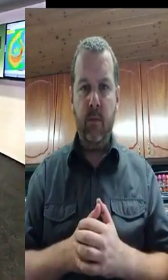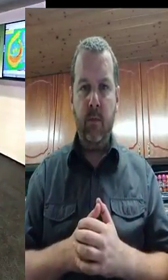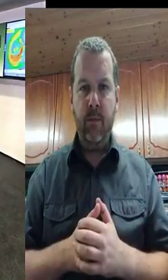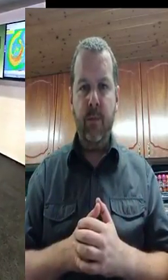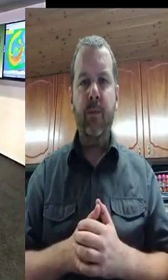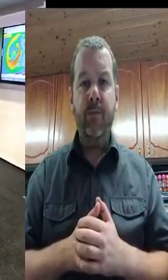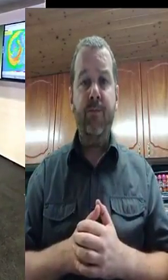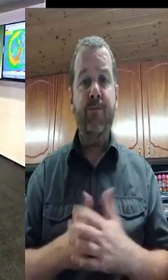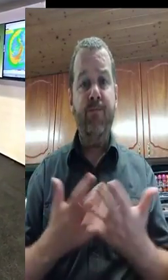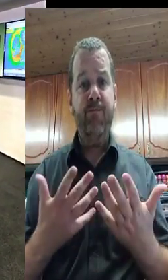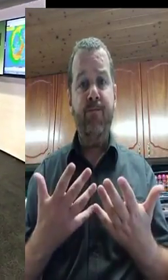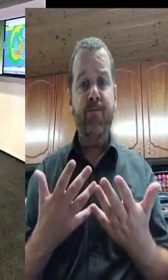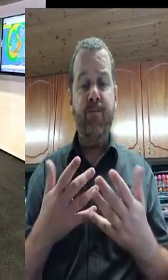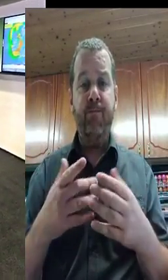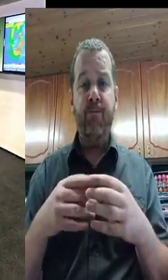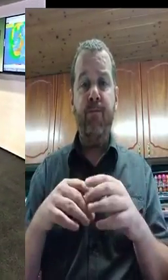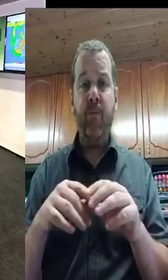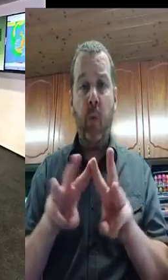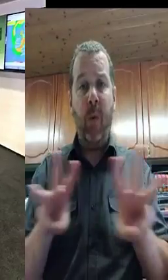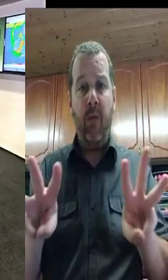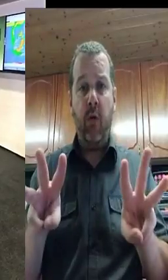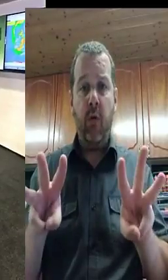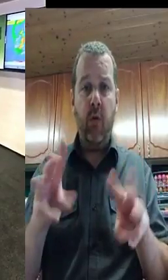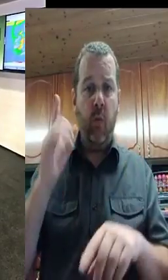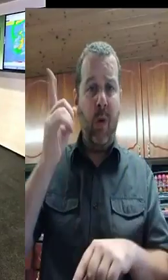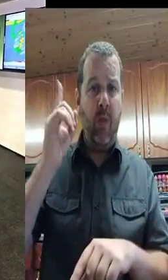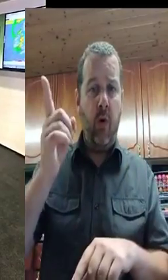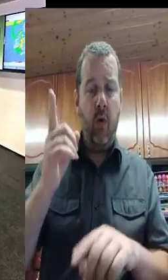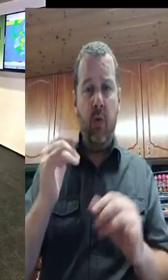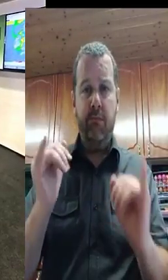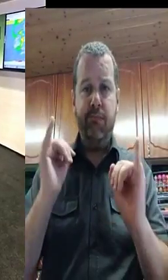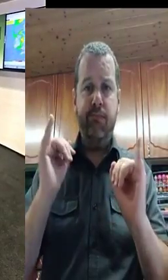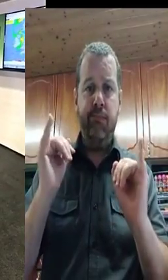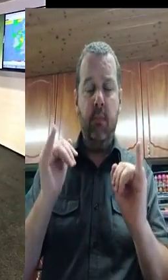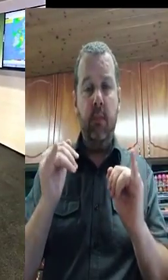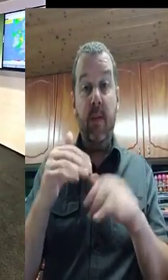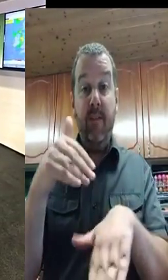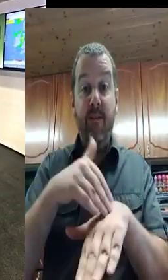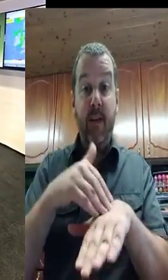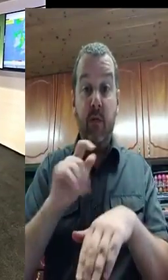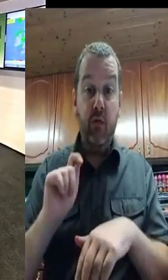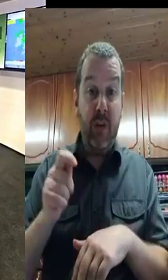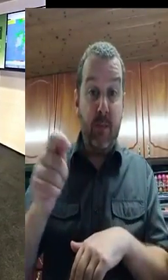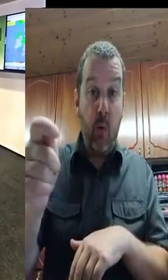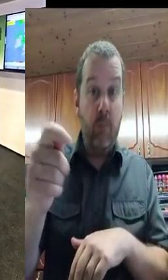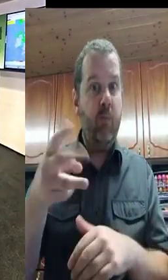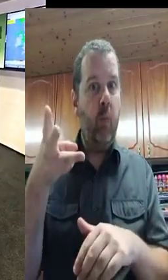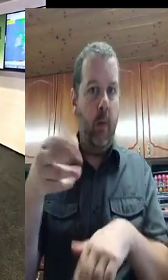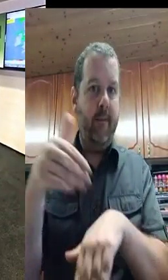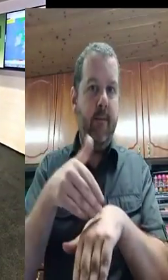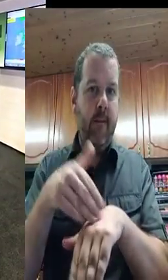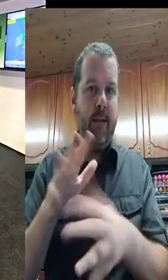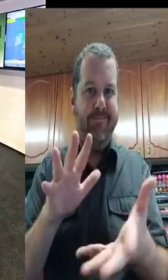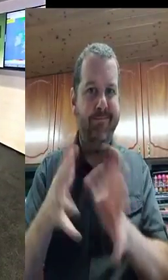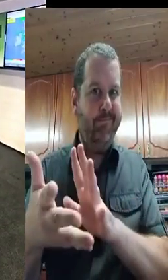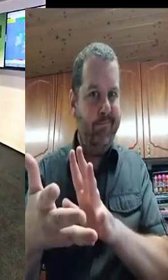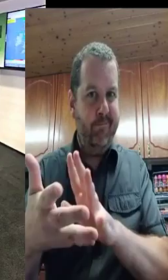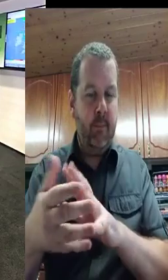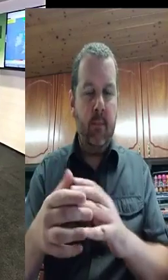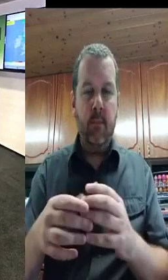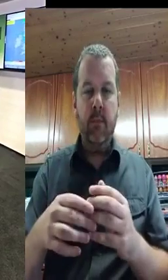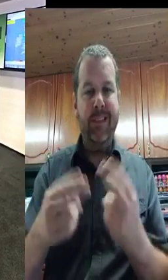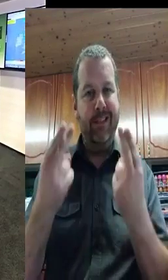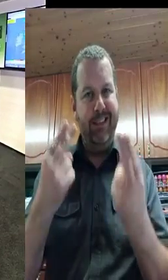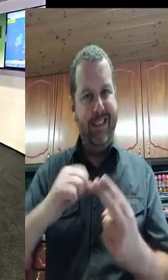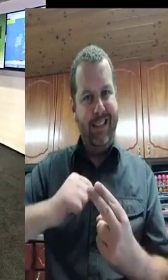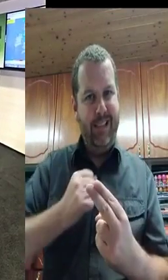all citizens of Ireland. What we're asking everybody is to stay safe by staying clear of any fallen wires. Whether